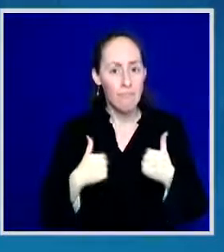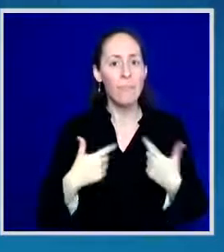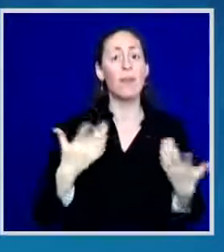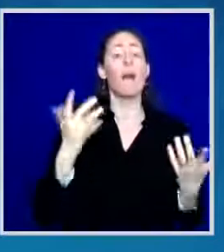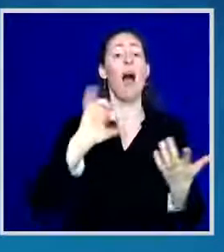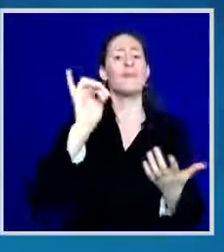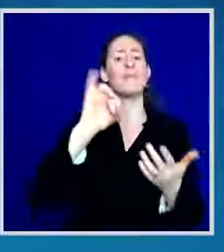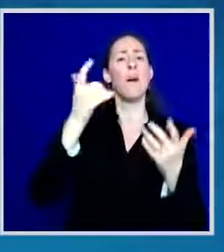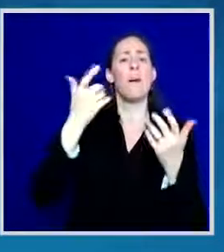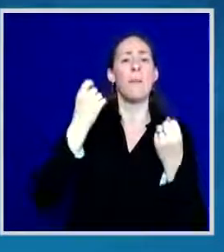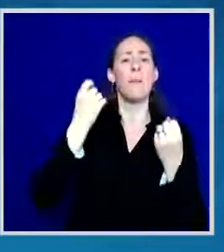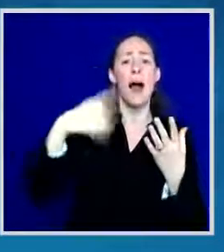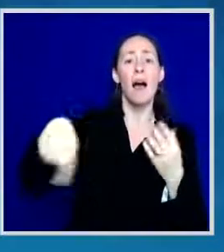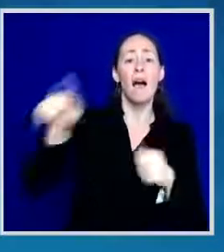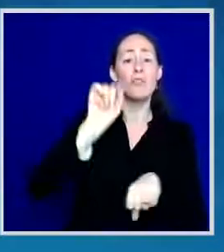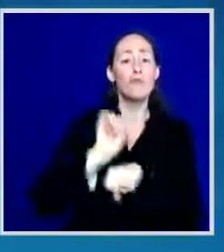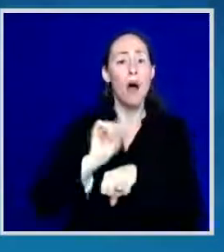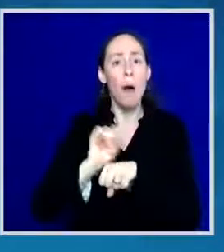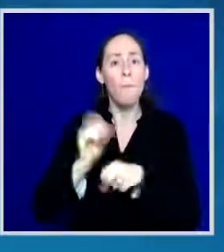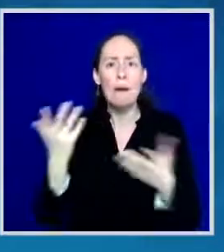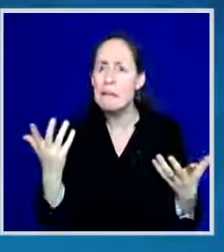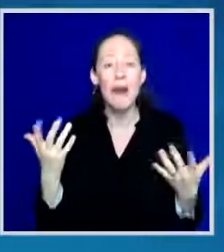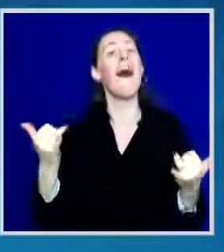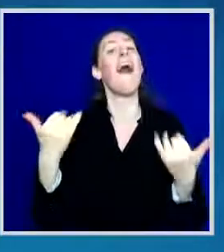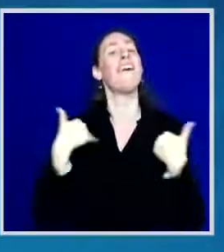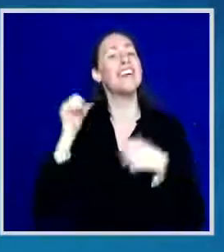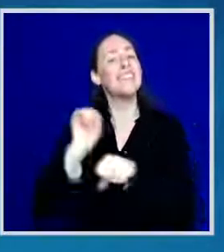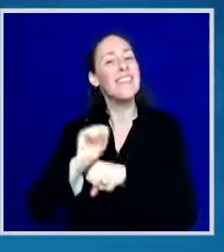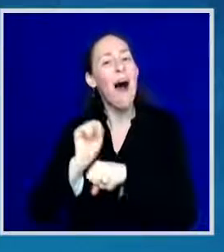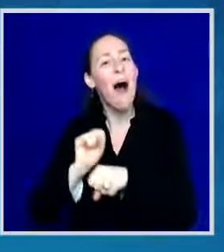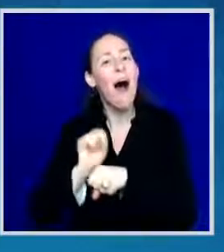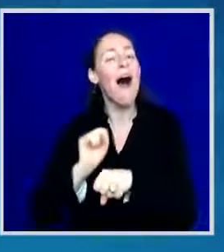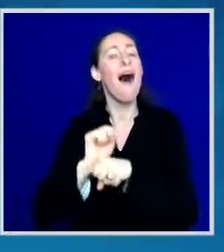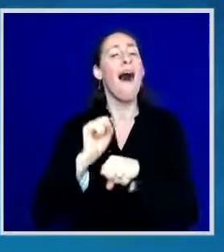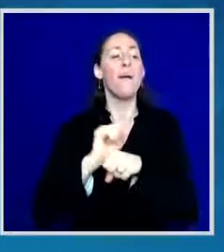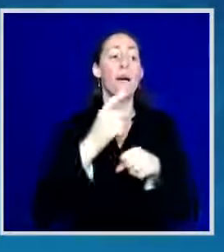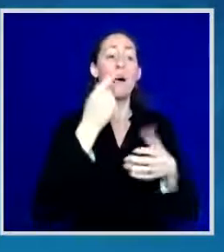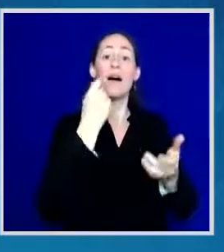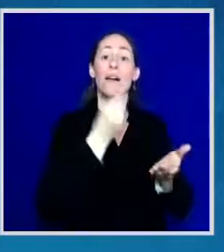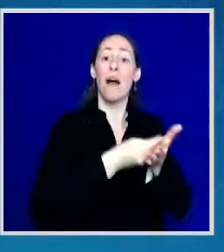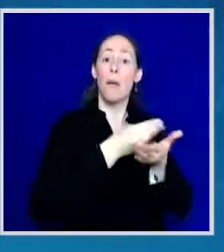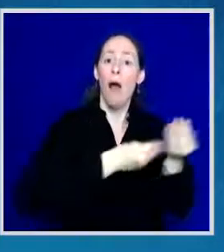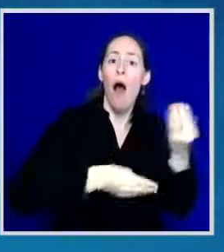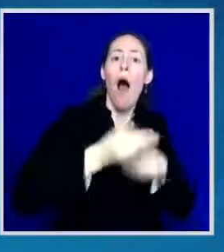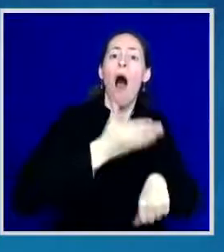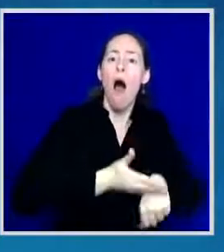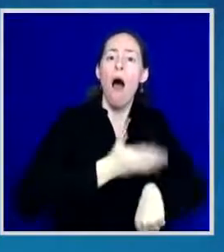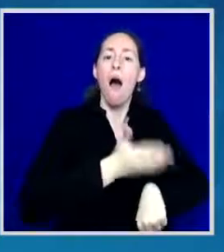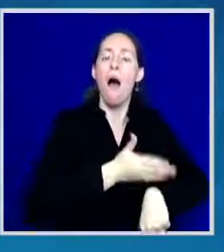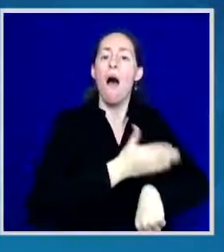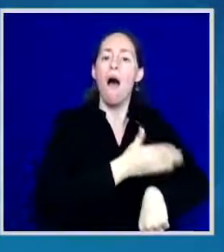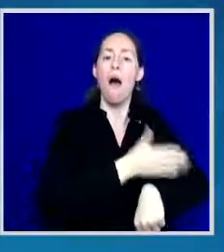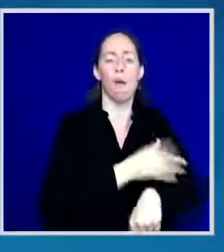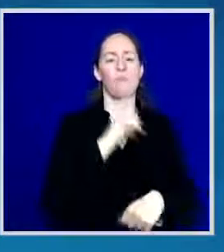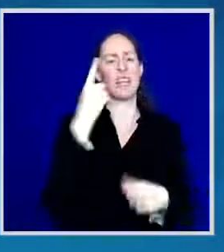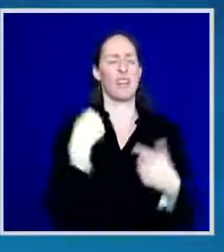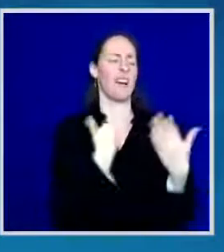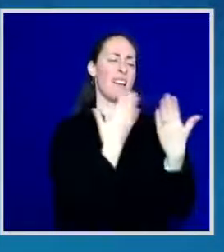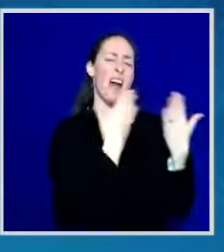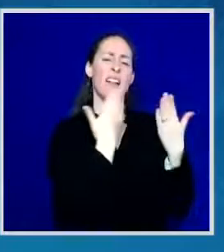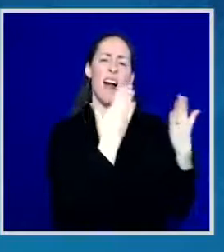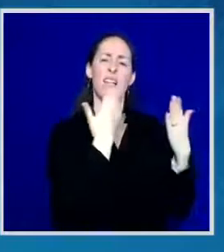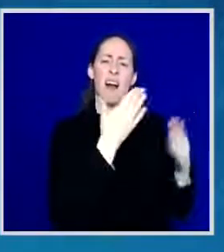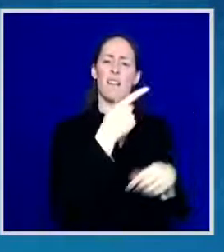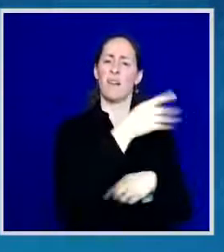economy is picking up steam. Thanks to the hundred day leadership of the Biden Harris team and the American